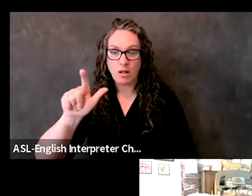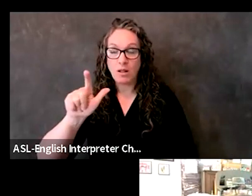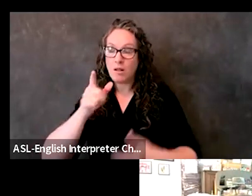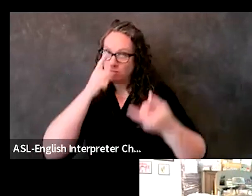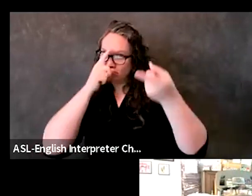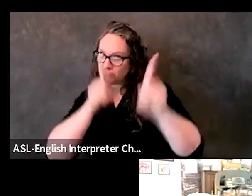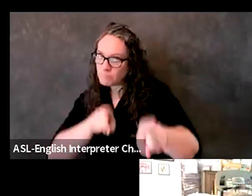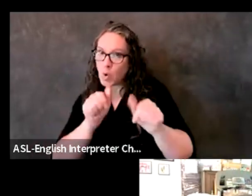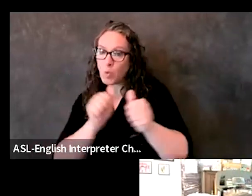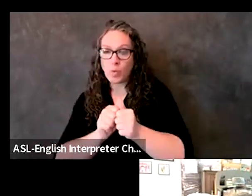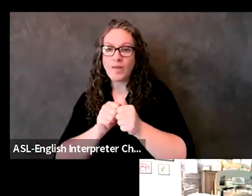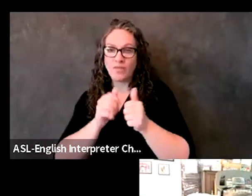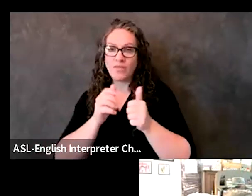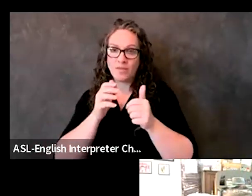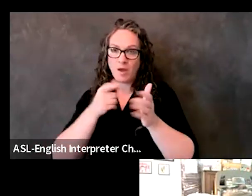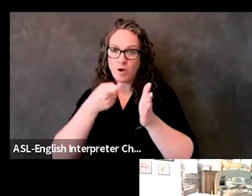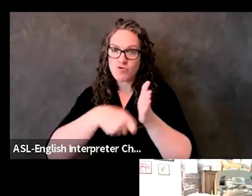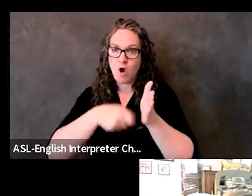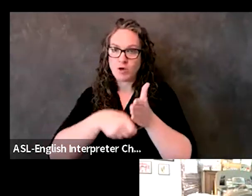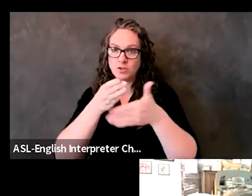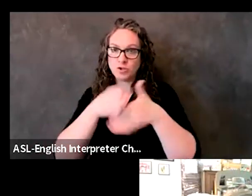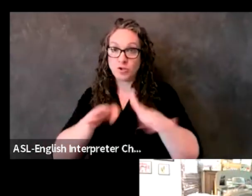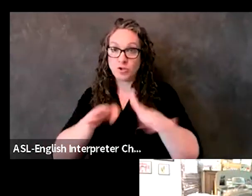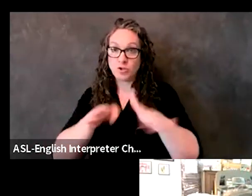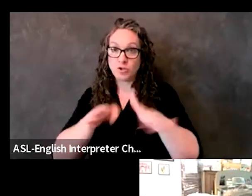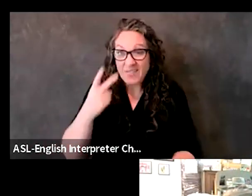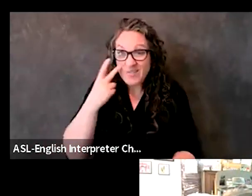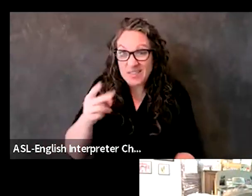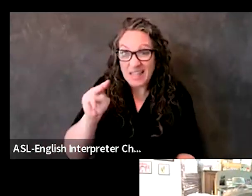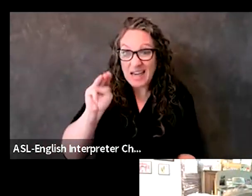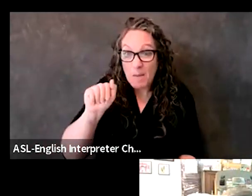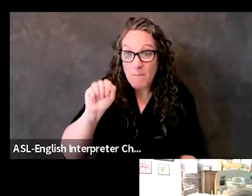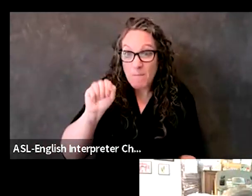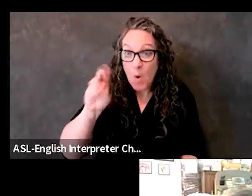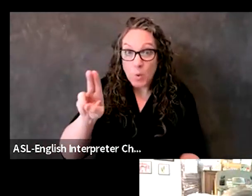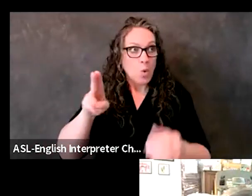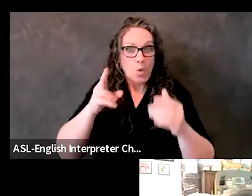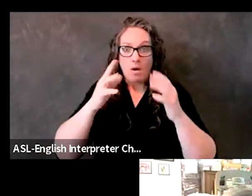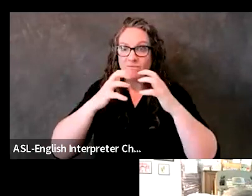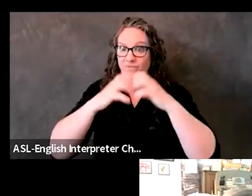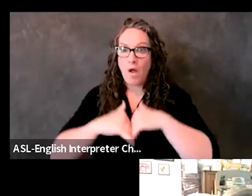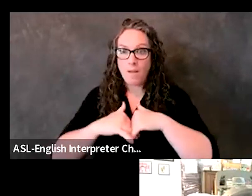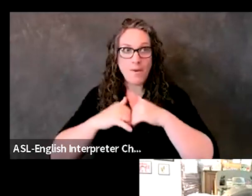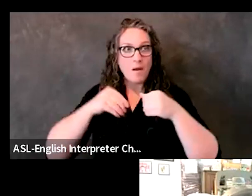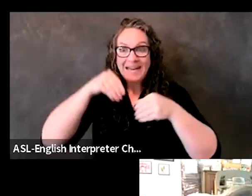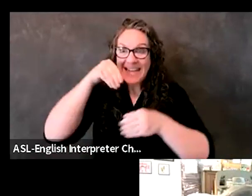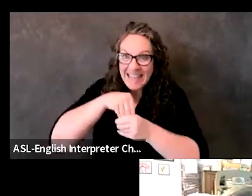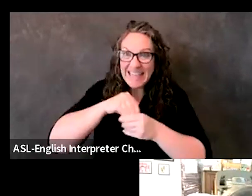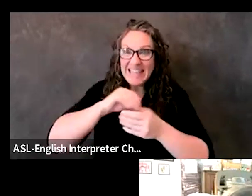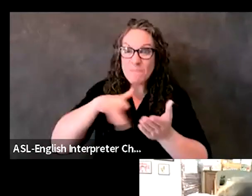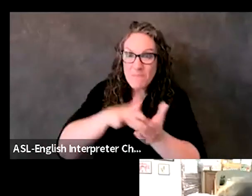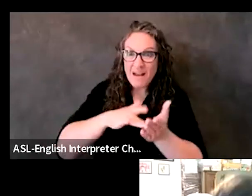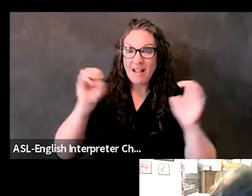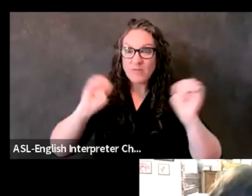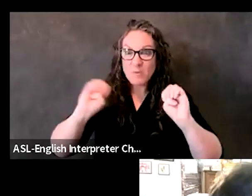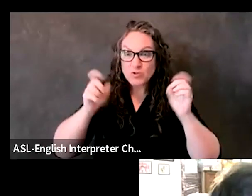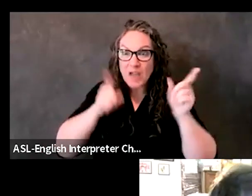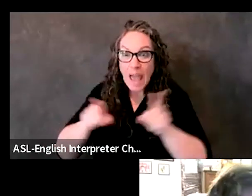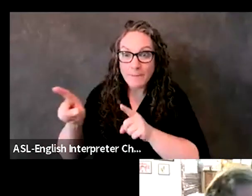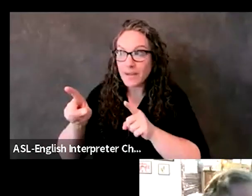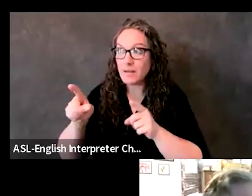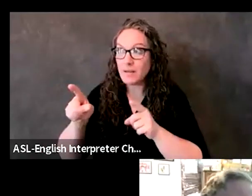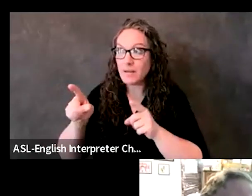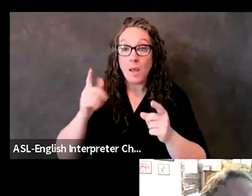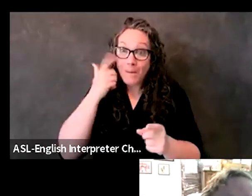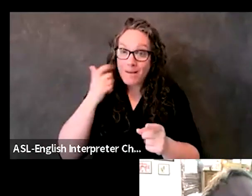MOUs fall apart real time because cost wasn't discussed early on. In the middle of the emergency is not the